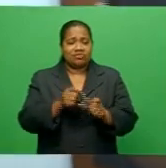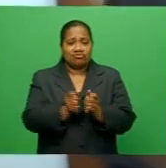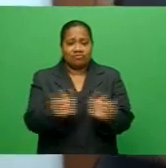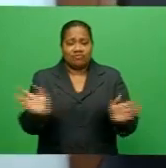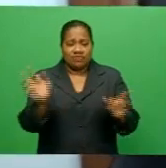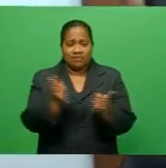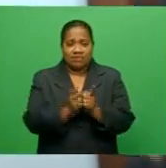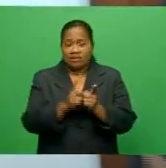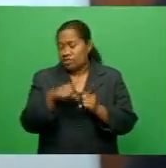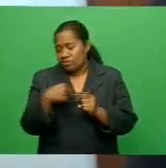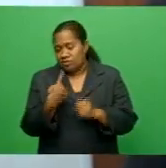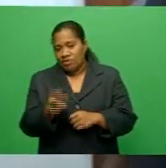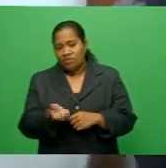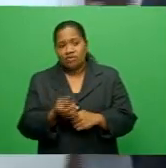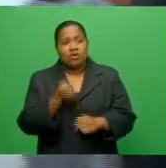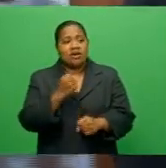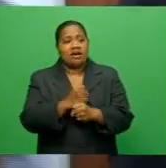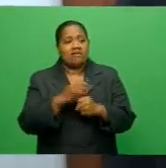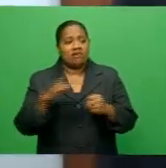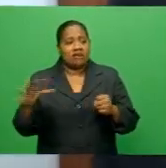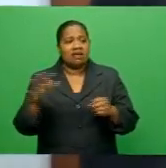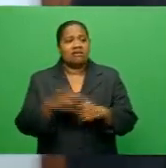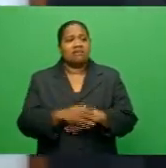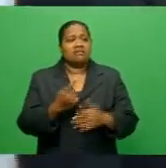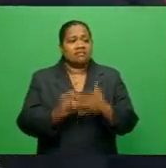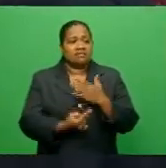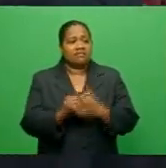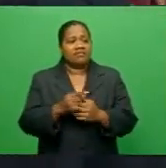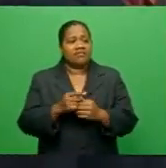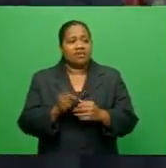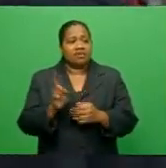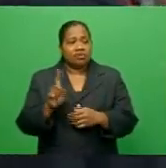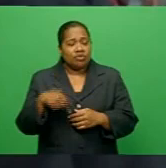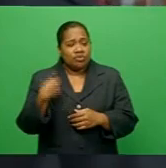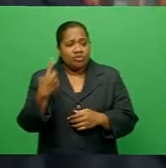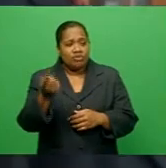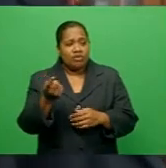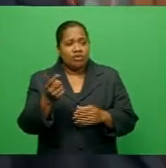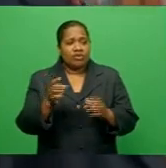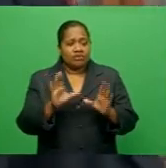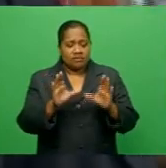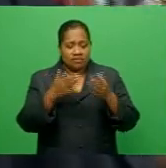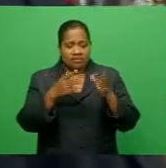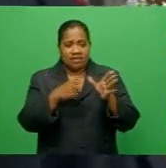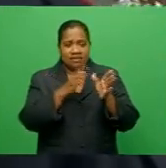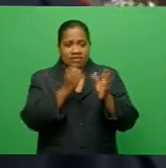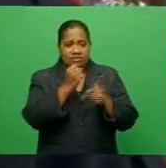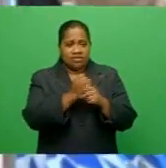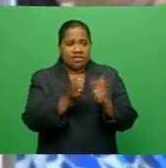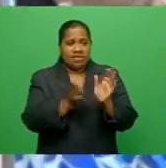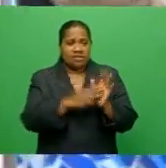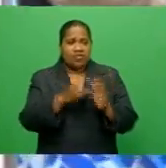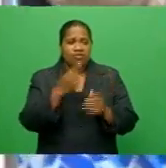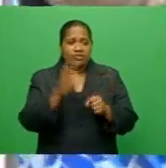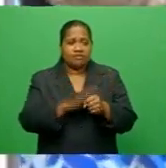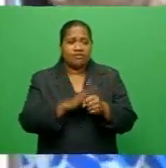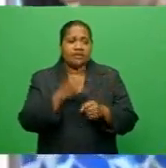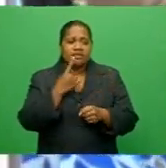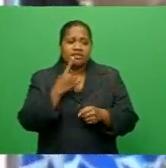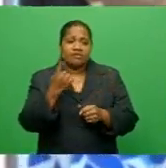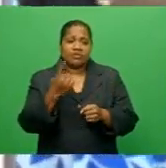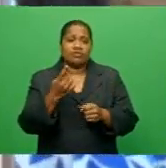Nga Voka is likely to address the party AGM tomorrow in his maiden speech as the new party leader. Apini